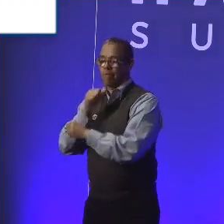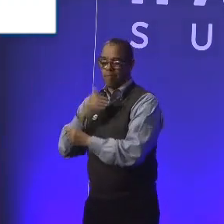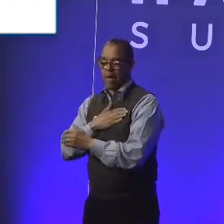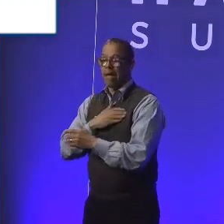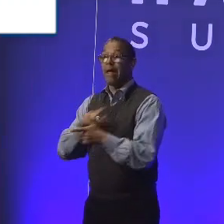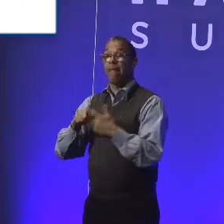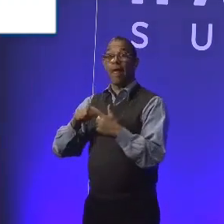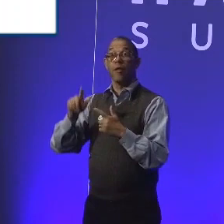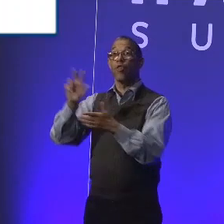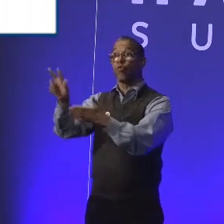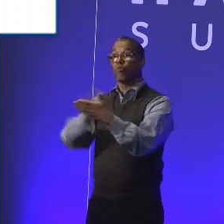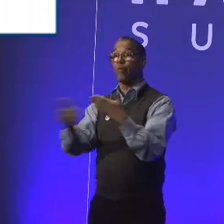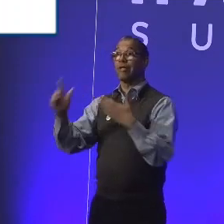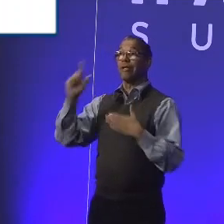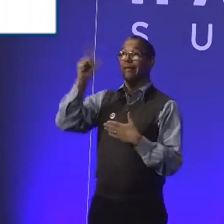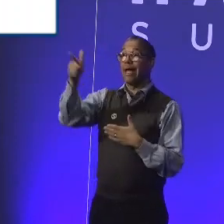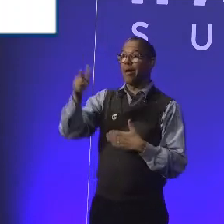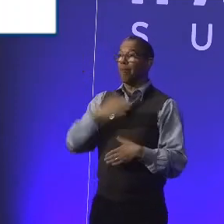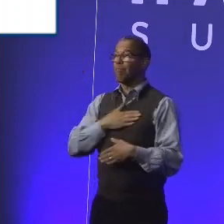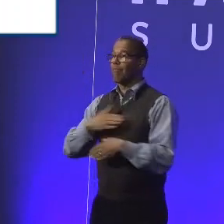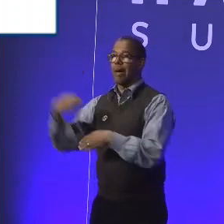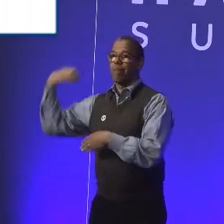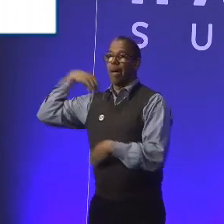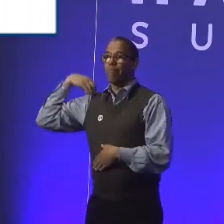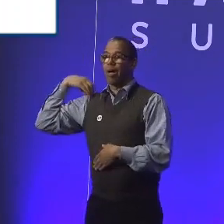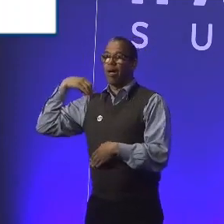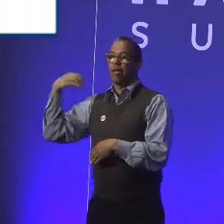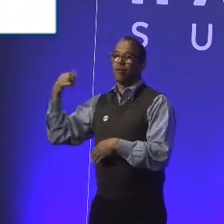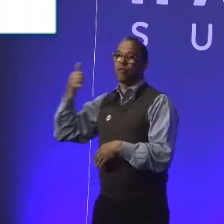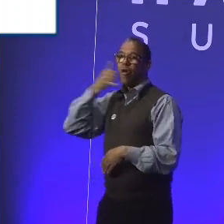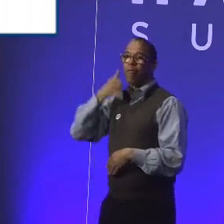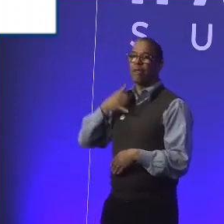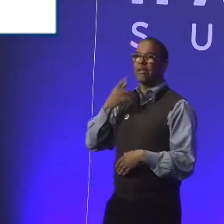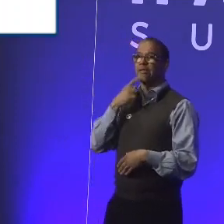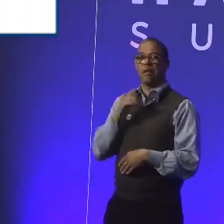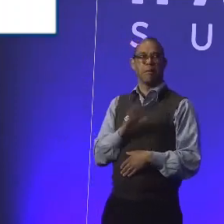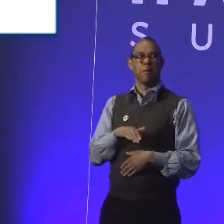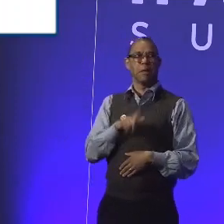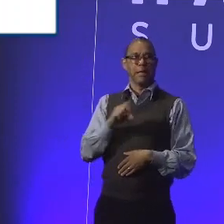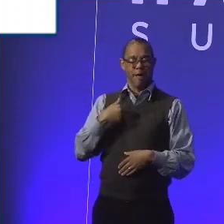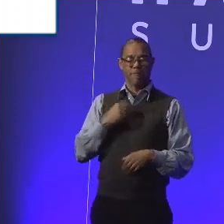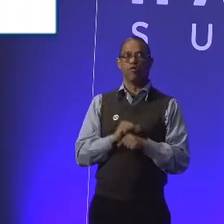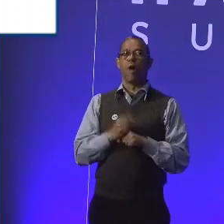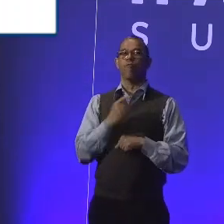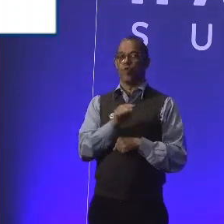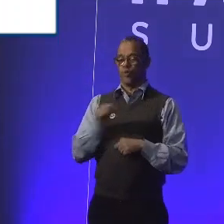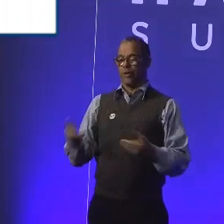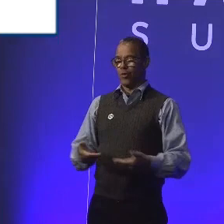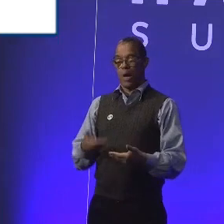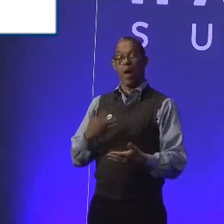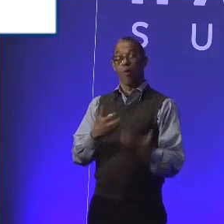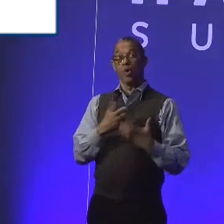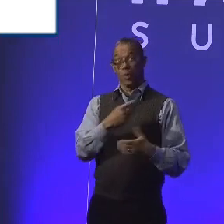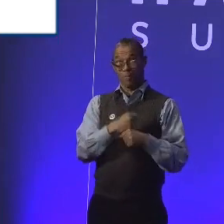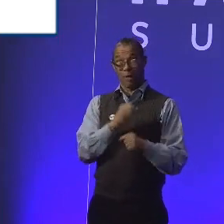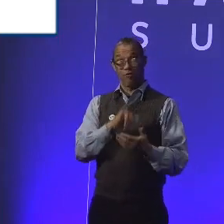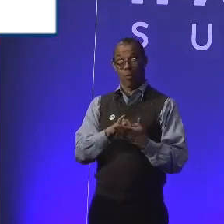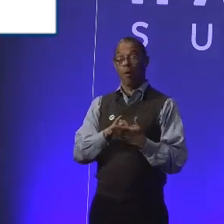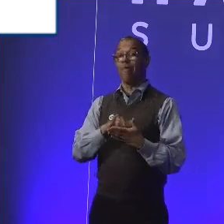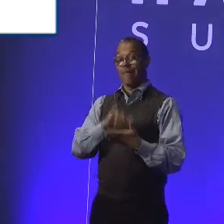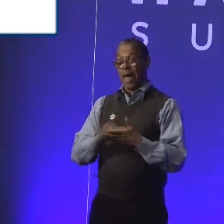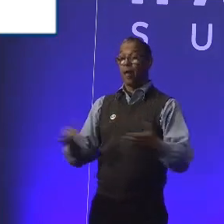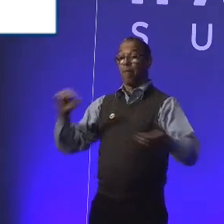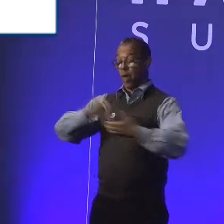about three weeks later, my boss rang me out of the blue and said, Lee, I've got a job for you here. I'd like you to make sure that partnership